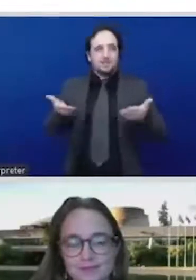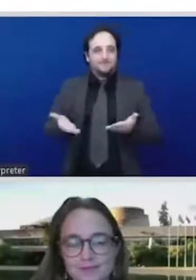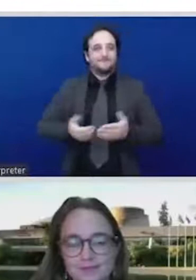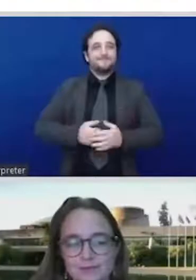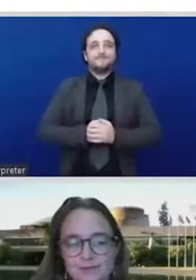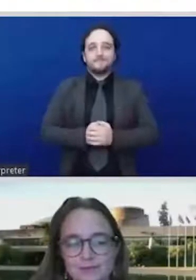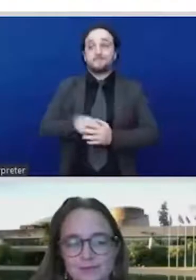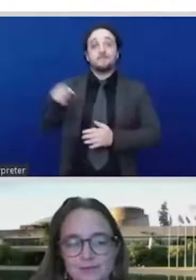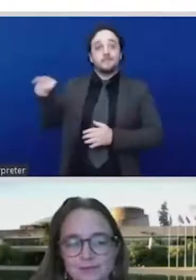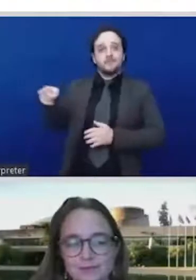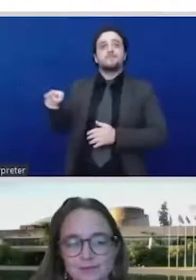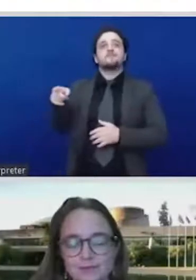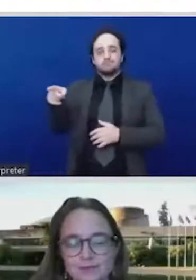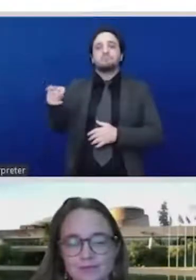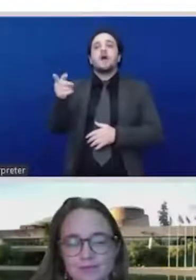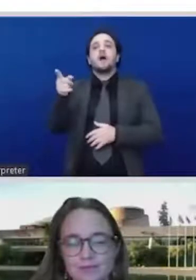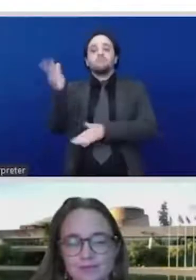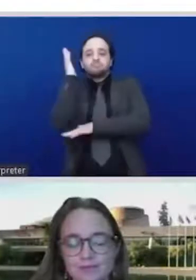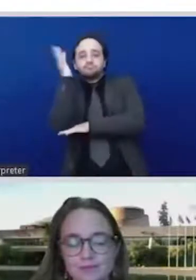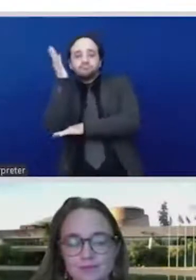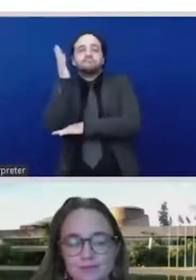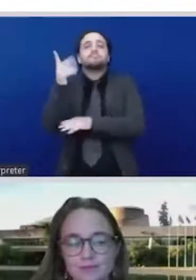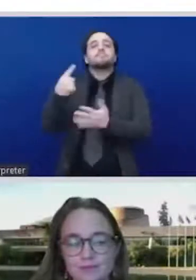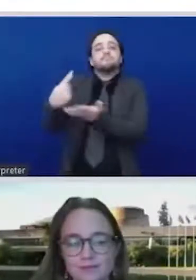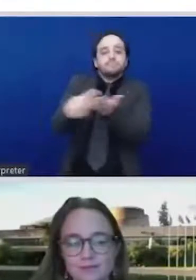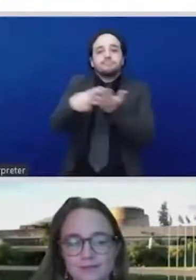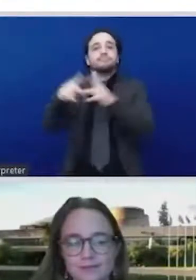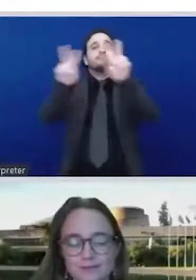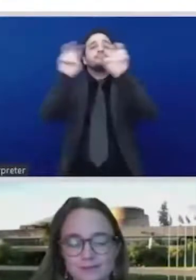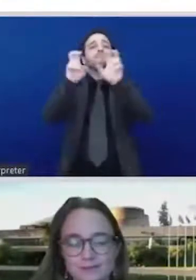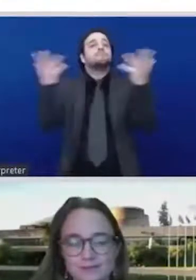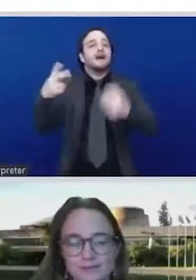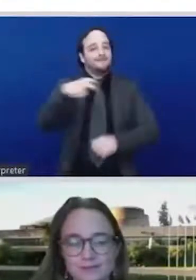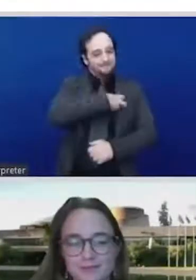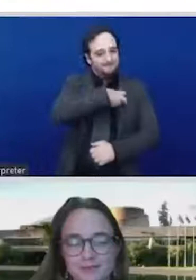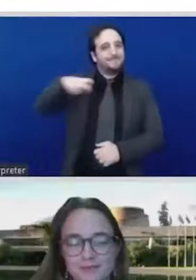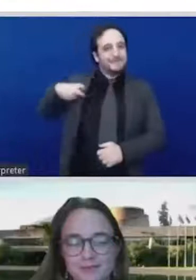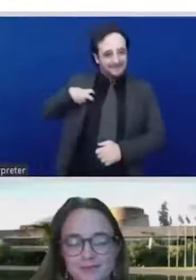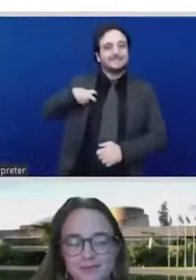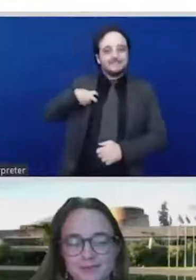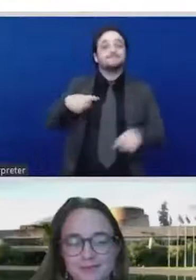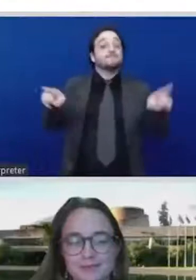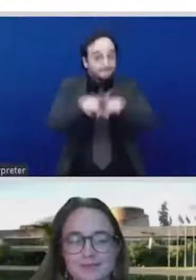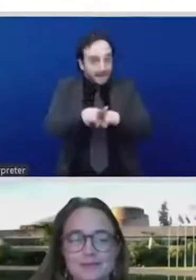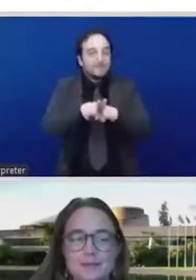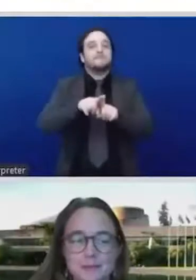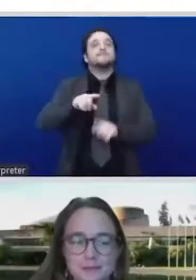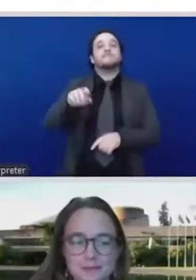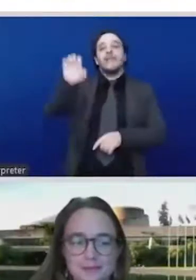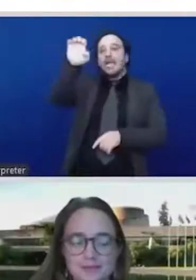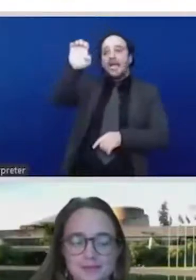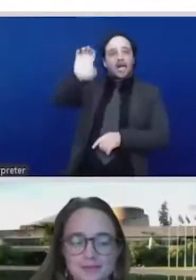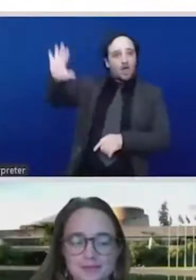where social forums, feminist encounters, but Nicole now